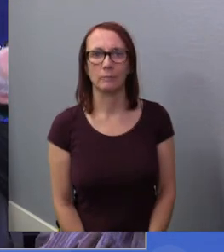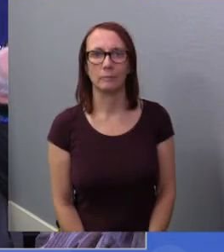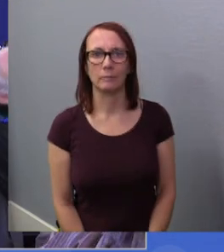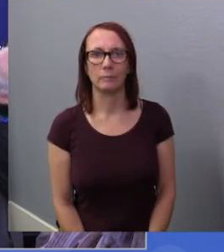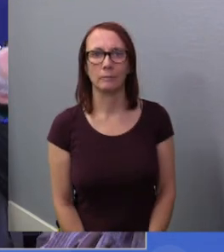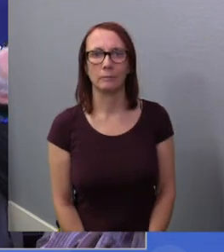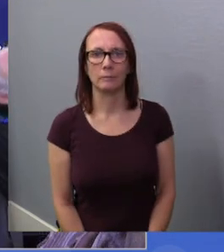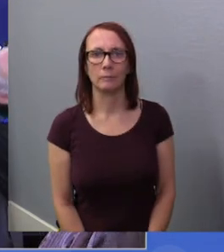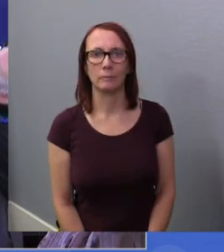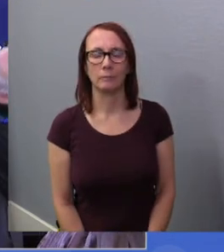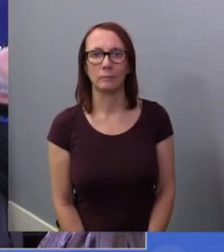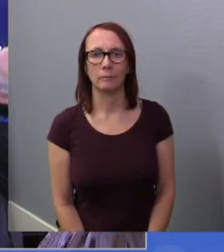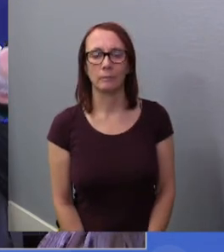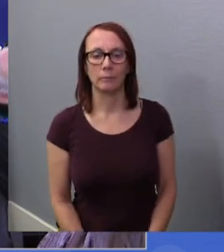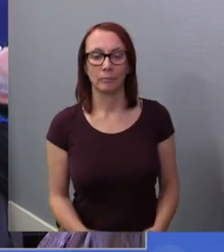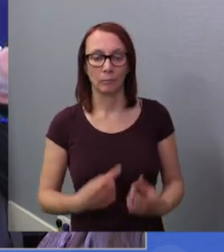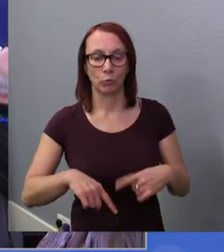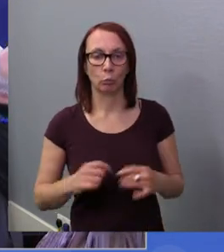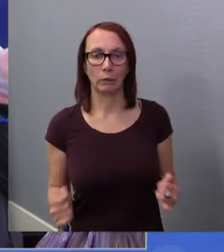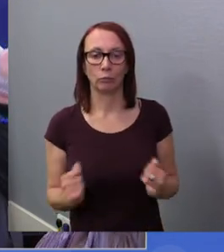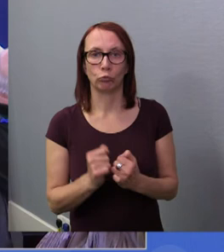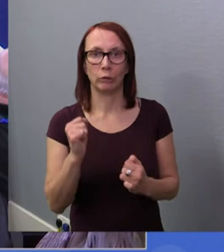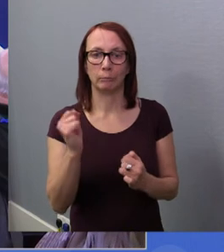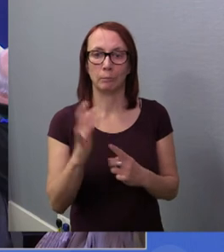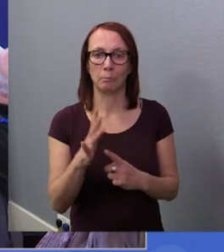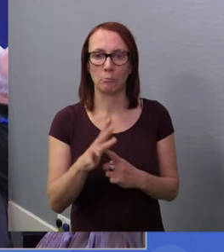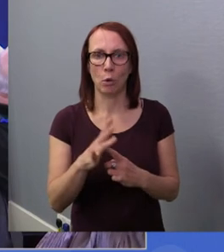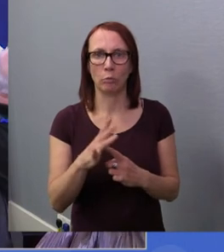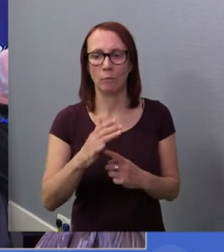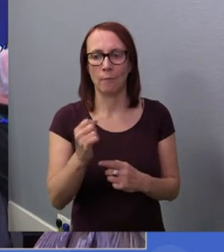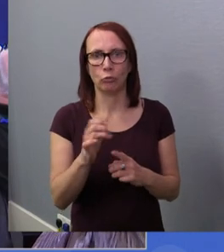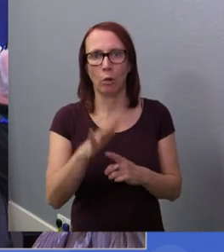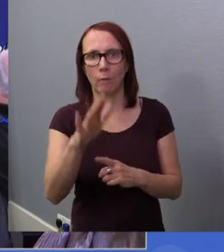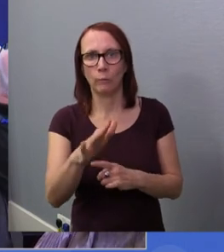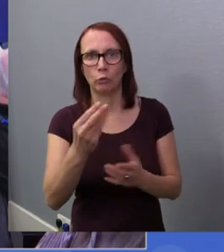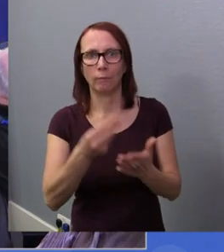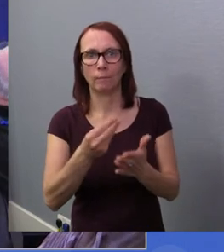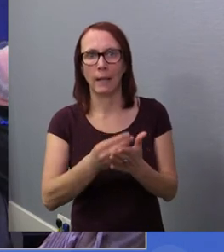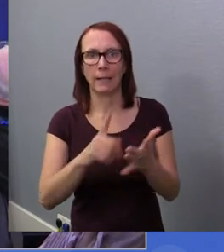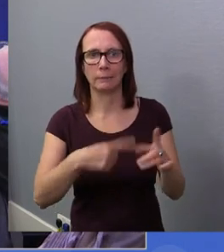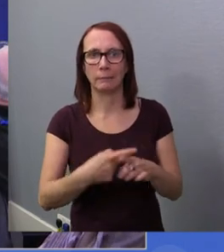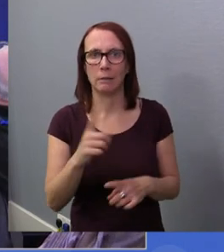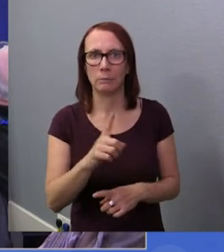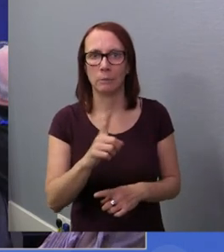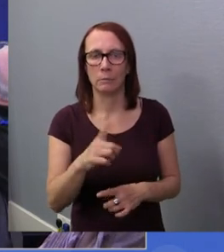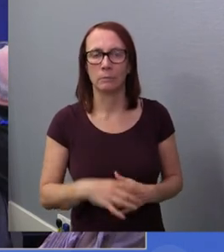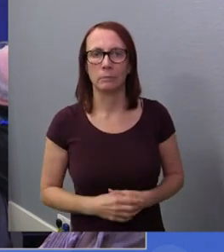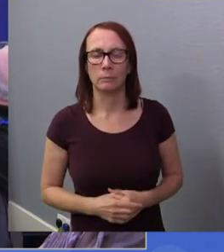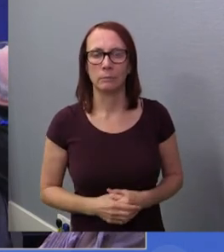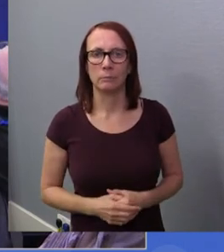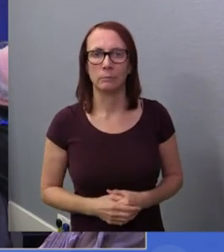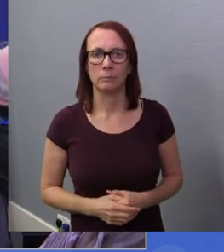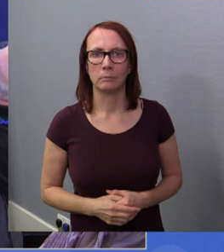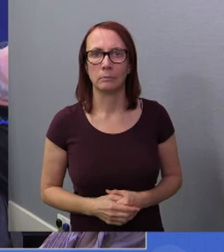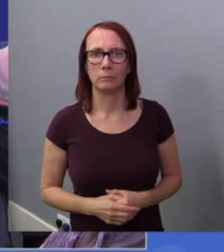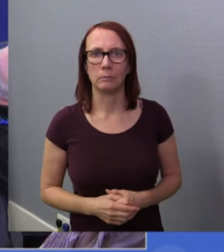Thank you. The finding we agree is important in considering Scotland's finances and tax choices is that it must be